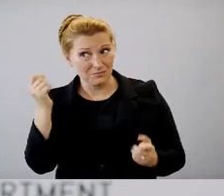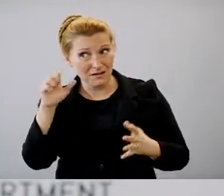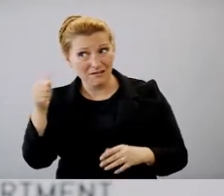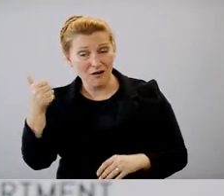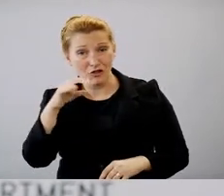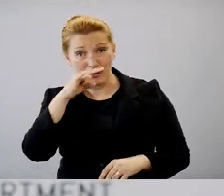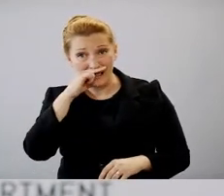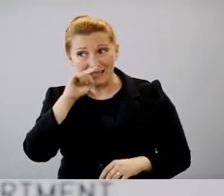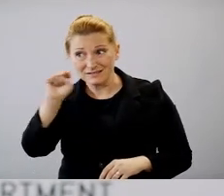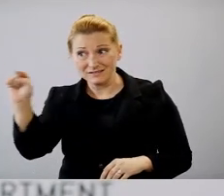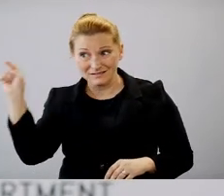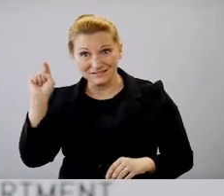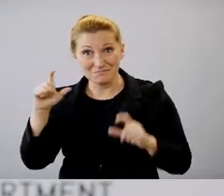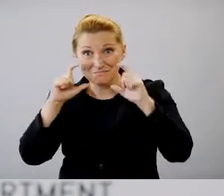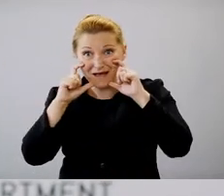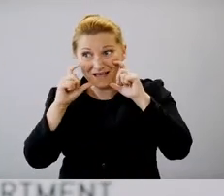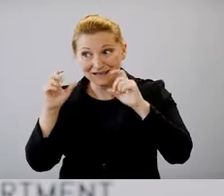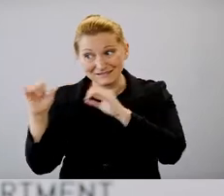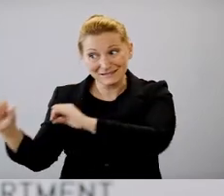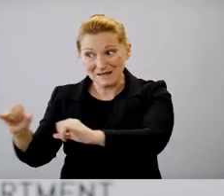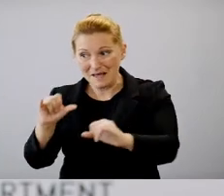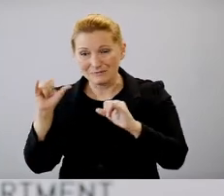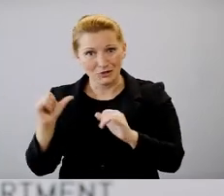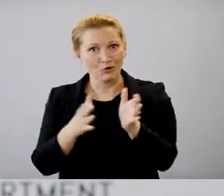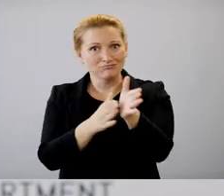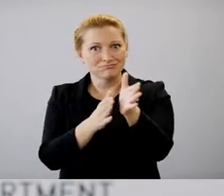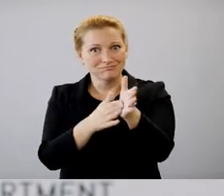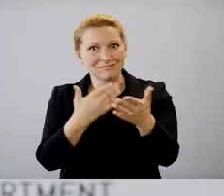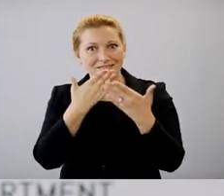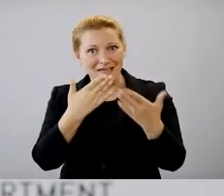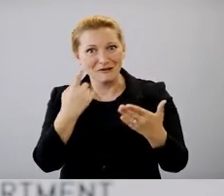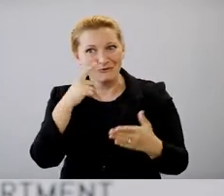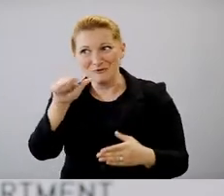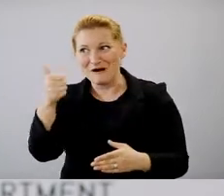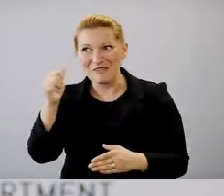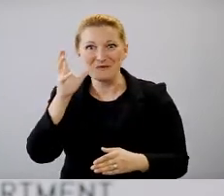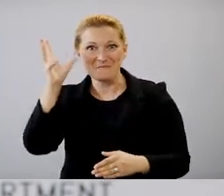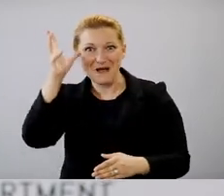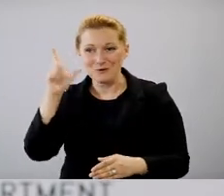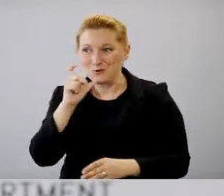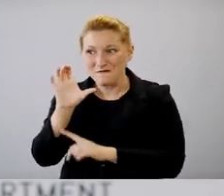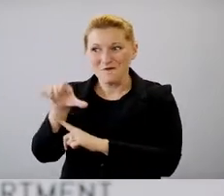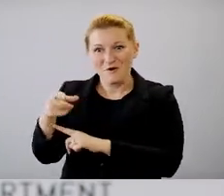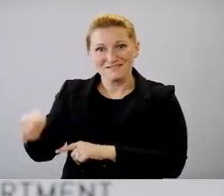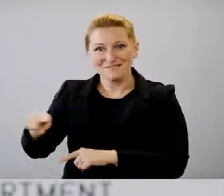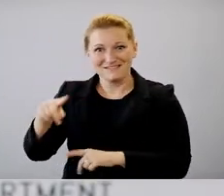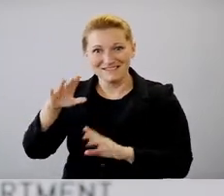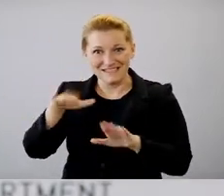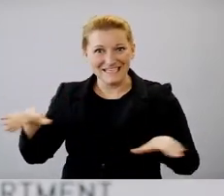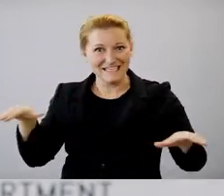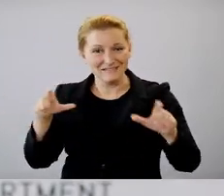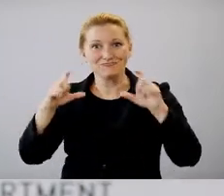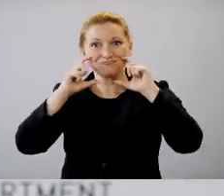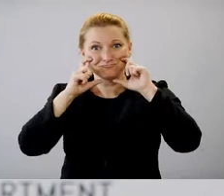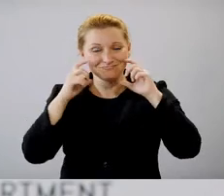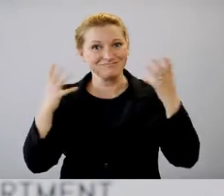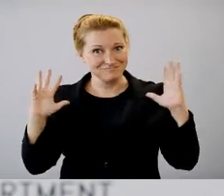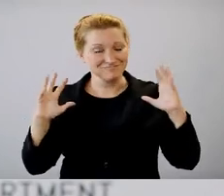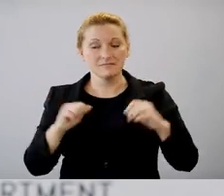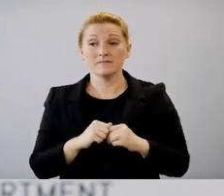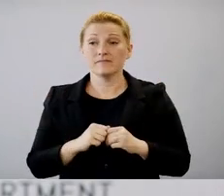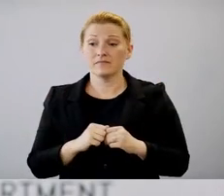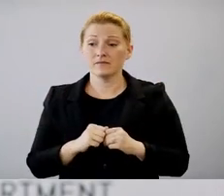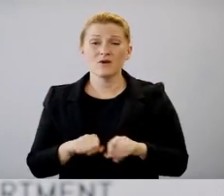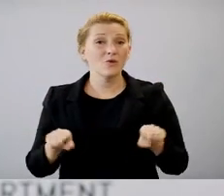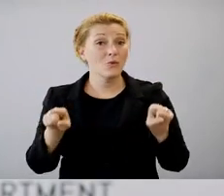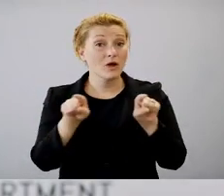well. So kudos to the parents who are, you know, making their, their children wear the masks. We also recommend making sure that